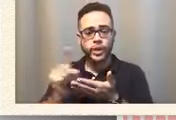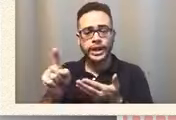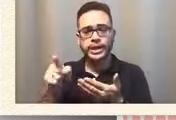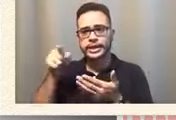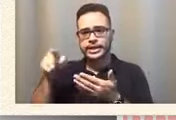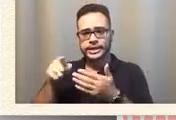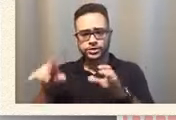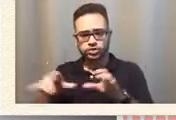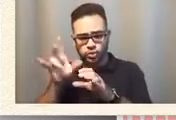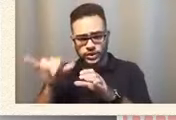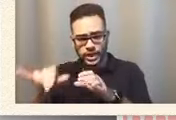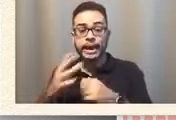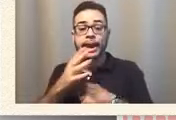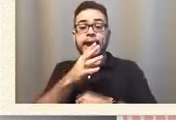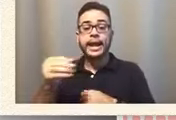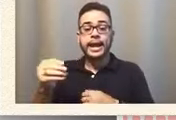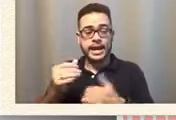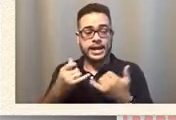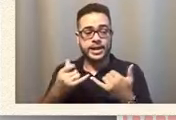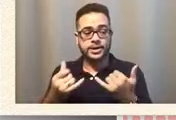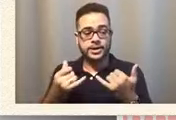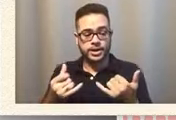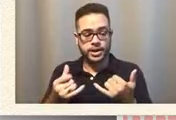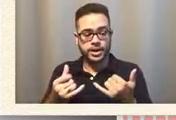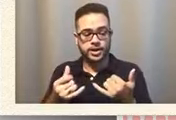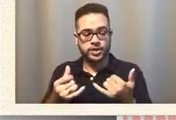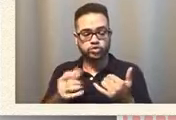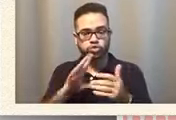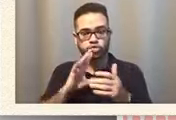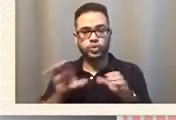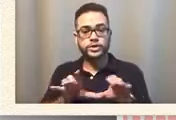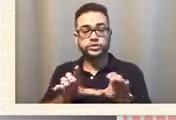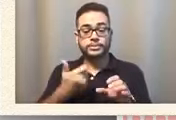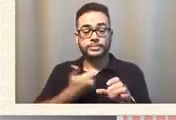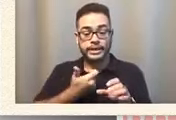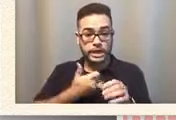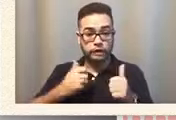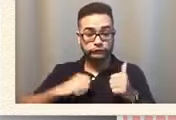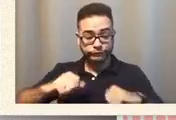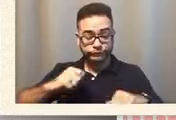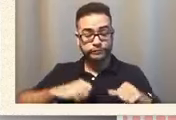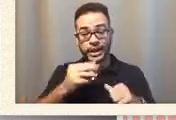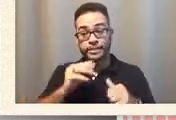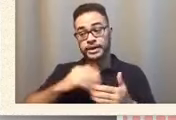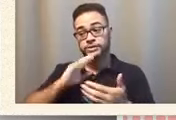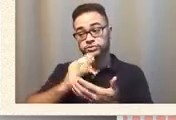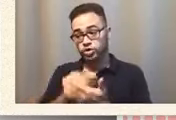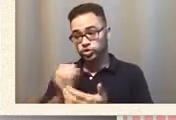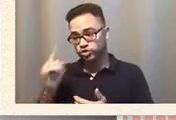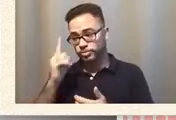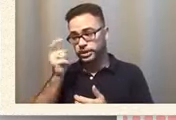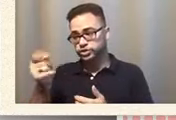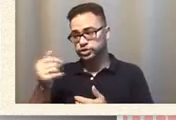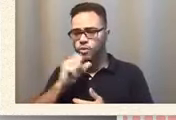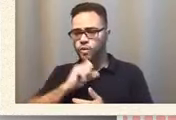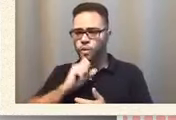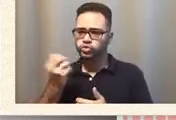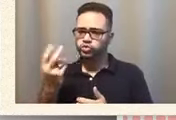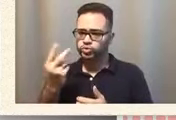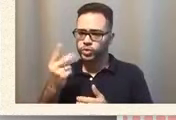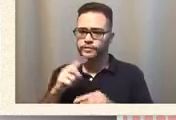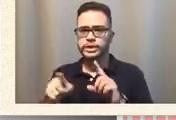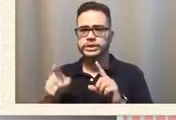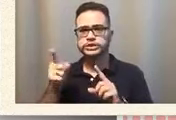and now um to entertain myself and even my daughter because she has she's 12 years old but she's just like an